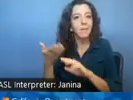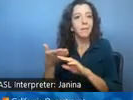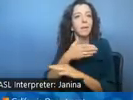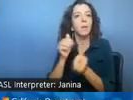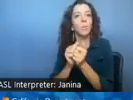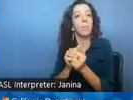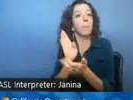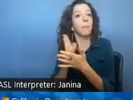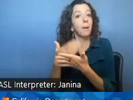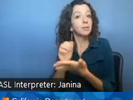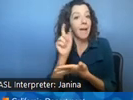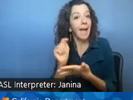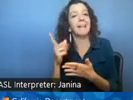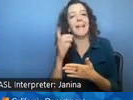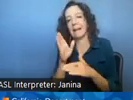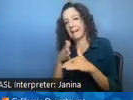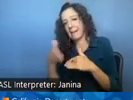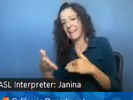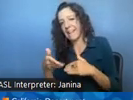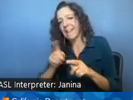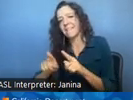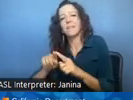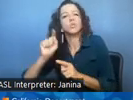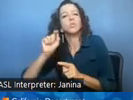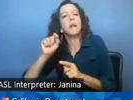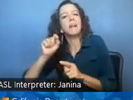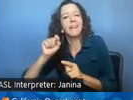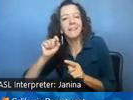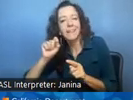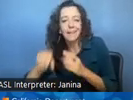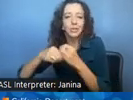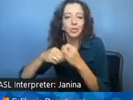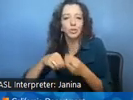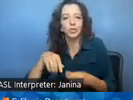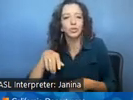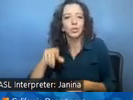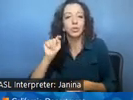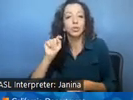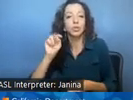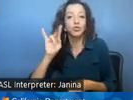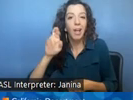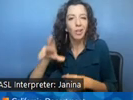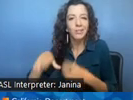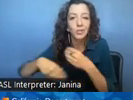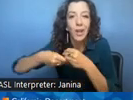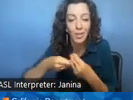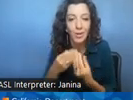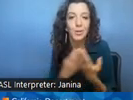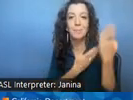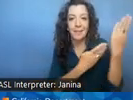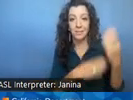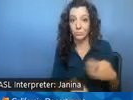corresponding uh 20 plus budget trailer bills and so while the legislature has you know passed the budget